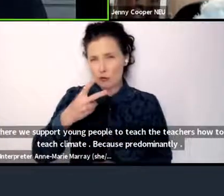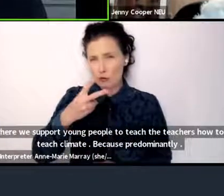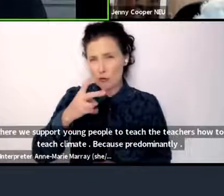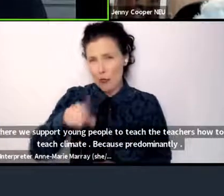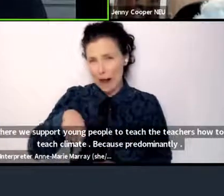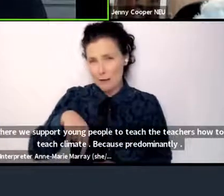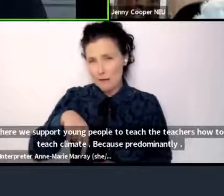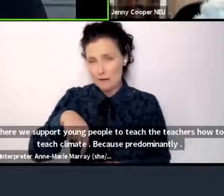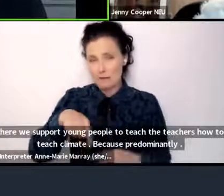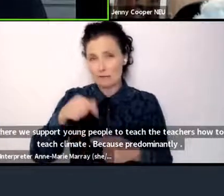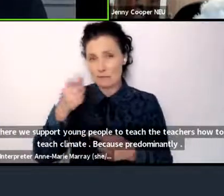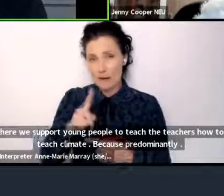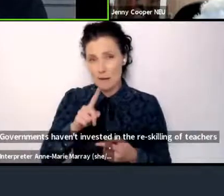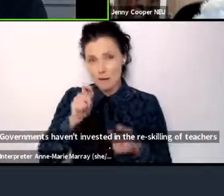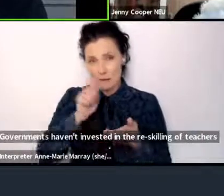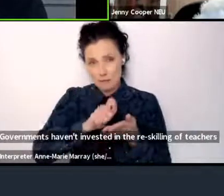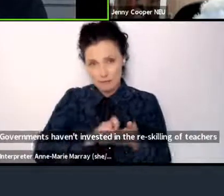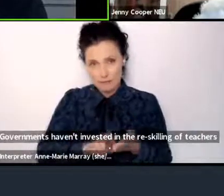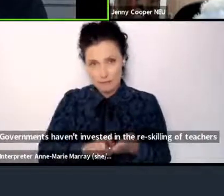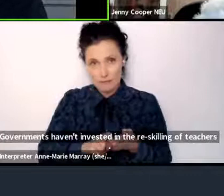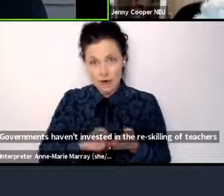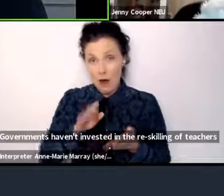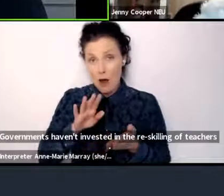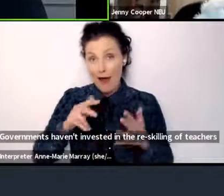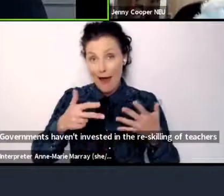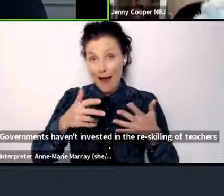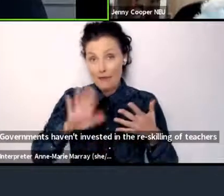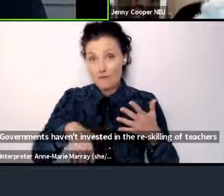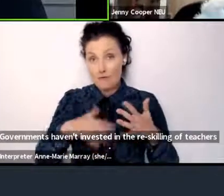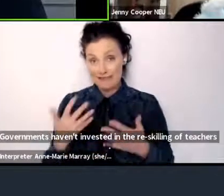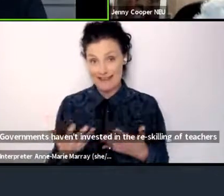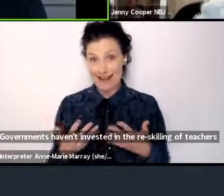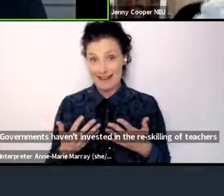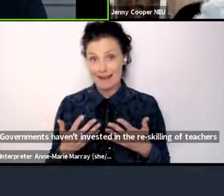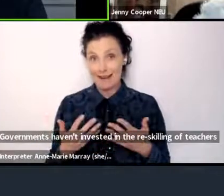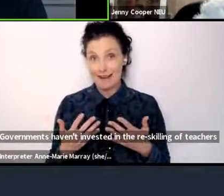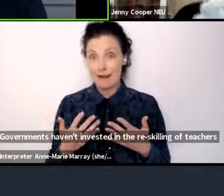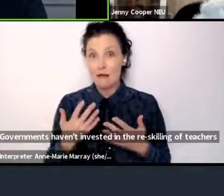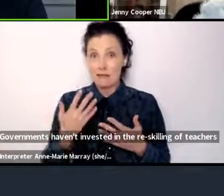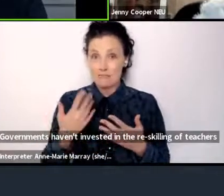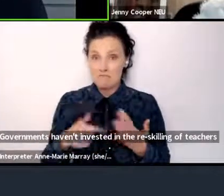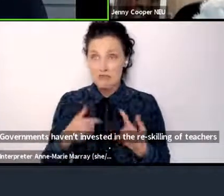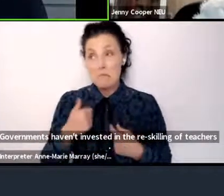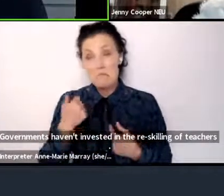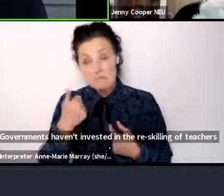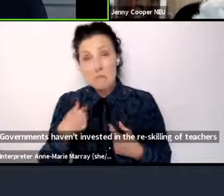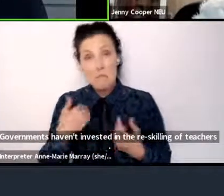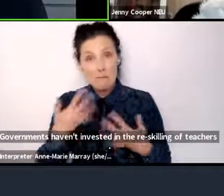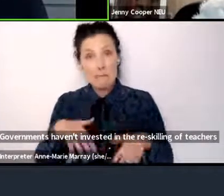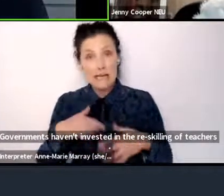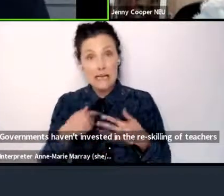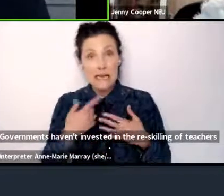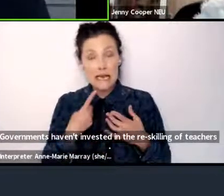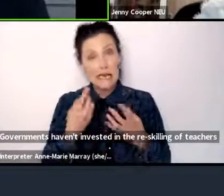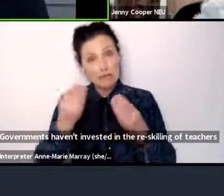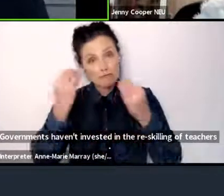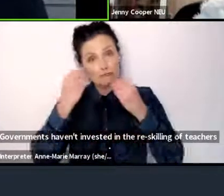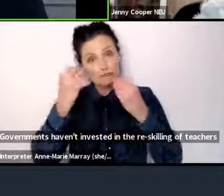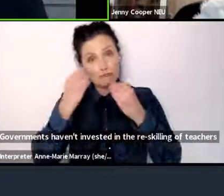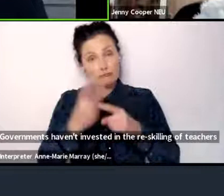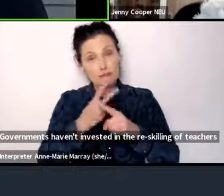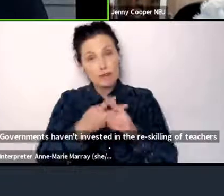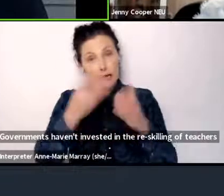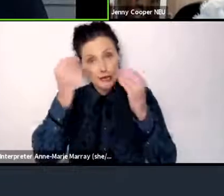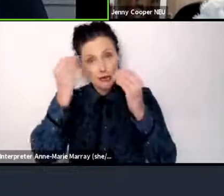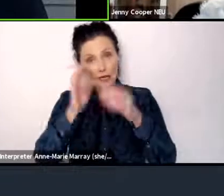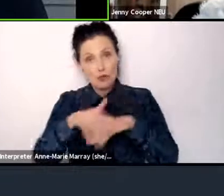and it was only eight out of 10 said that they had formally been reskilled on climate. And there's a real desire